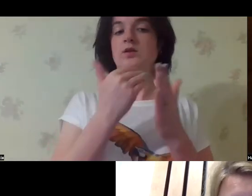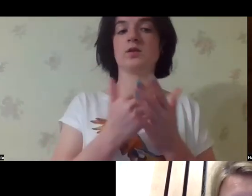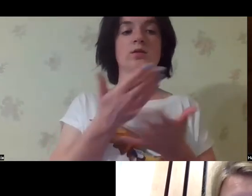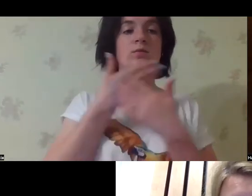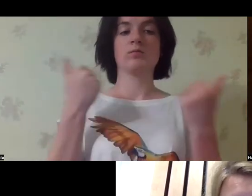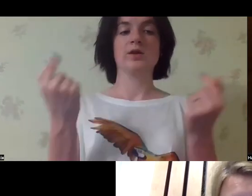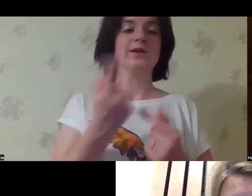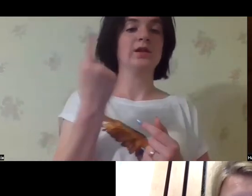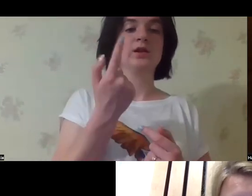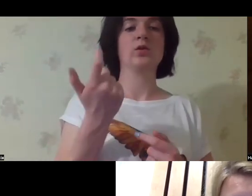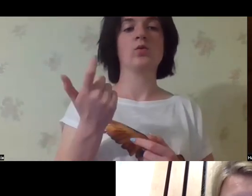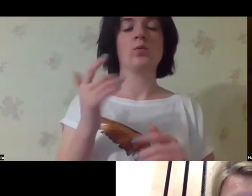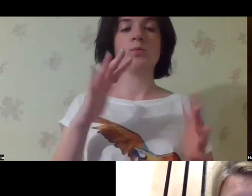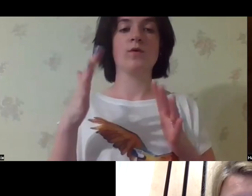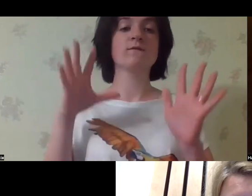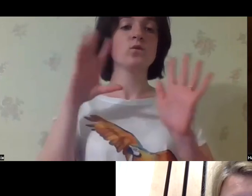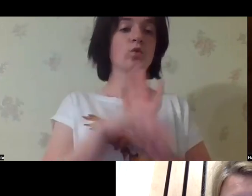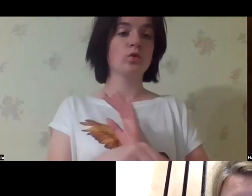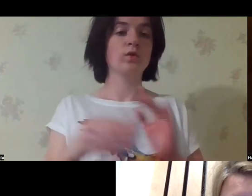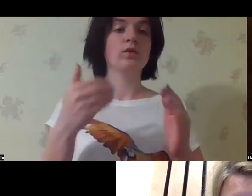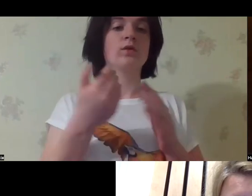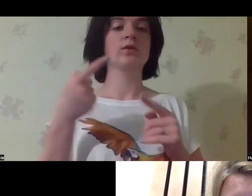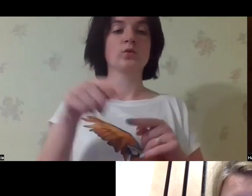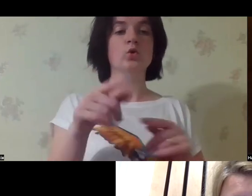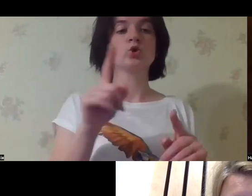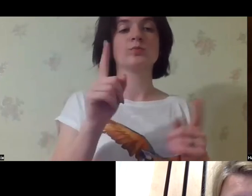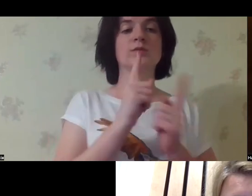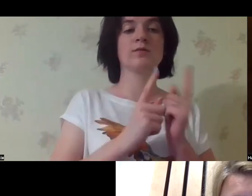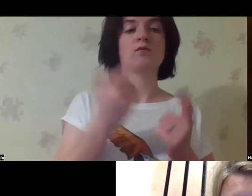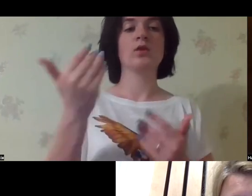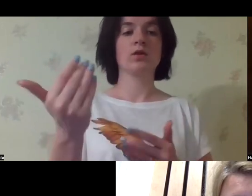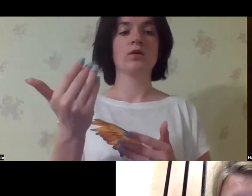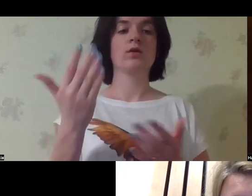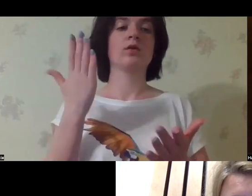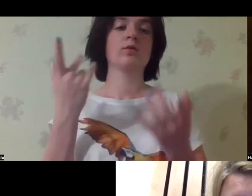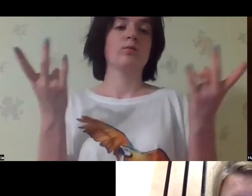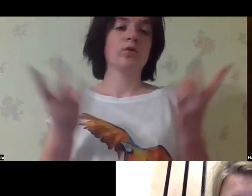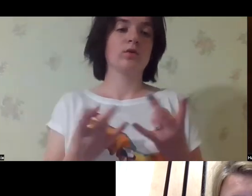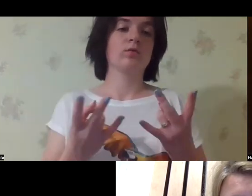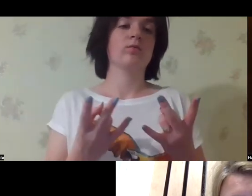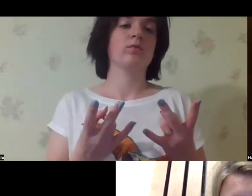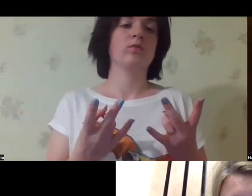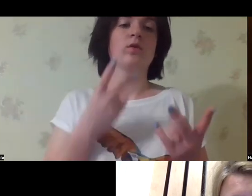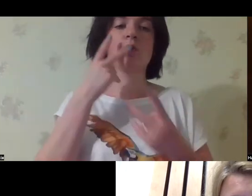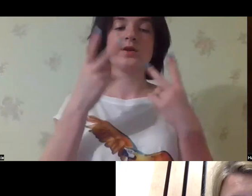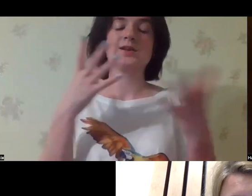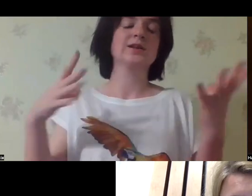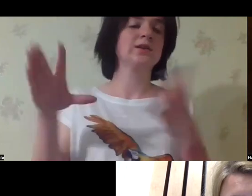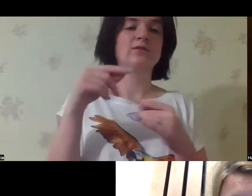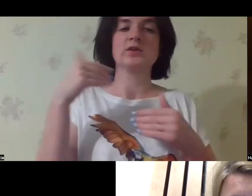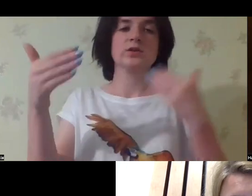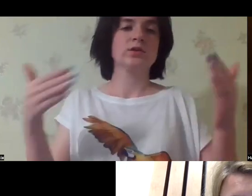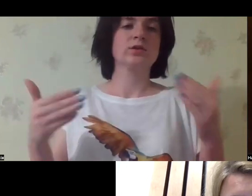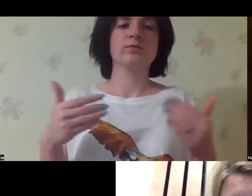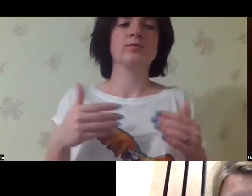and change the system. This system does not have a single entry point for change. We must